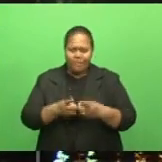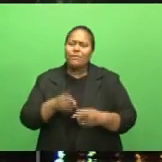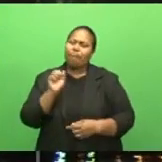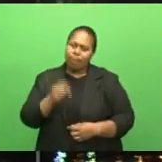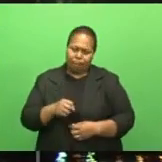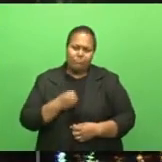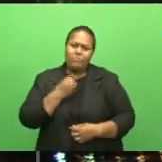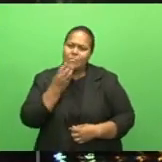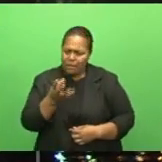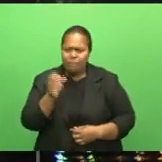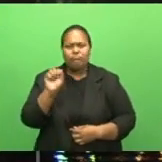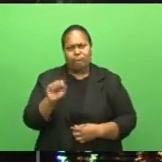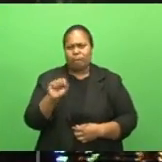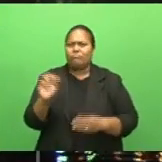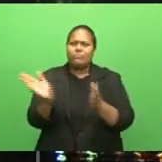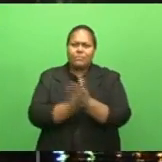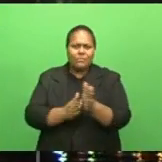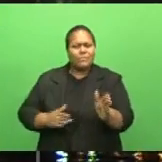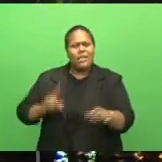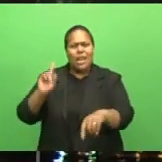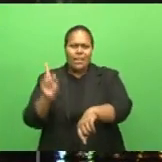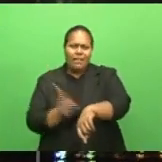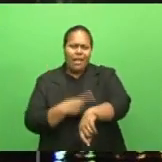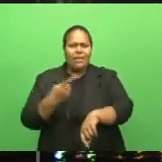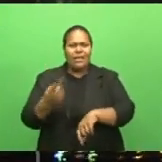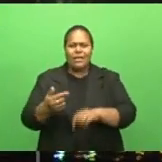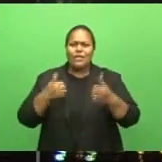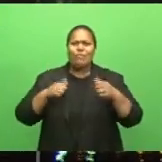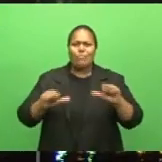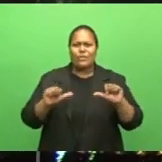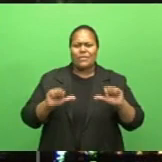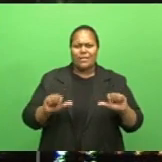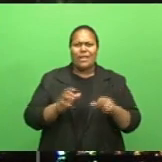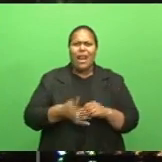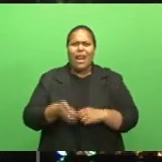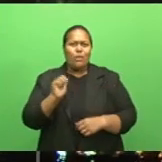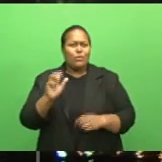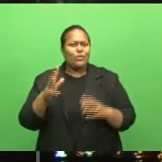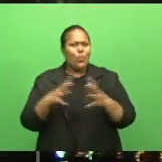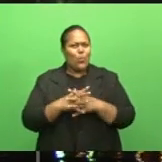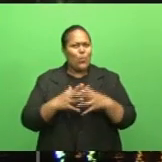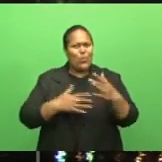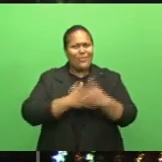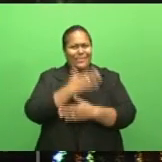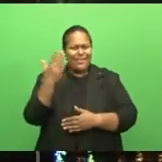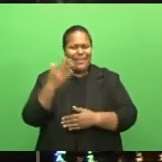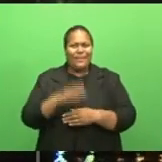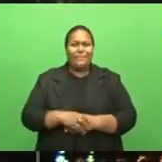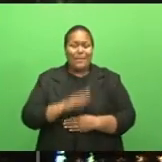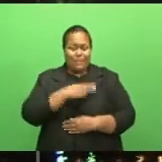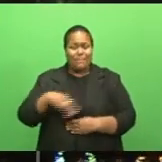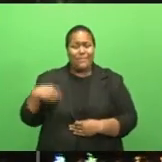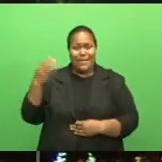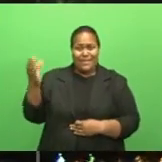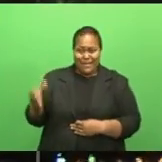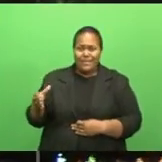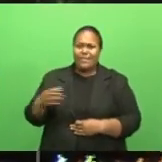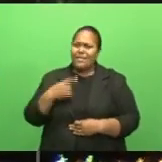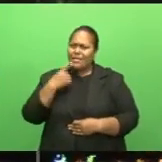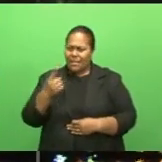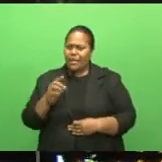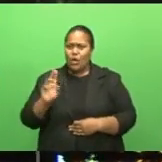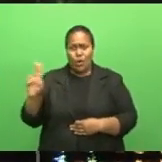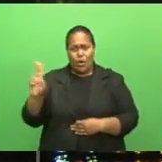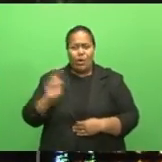a delay in depositing the recipients' allowances on Wednesday. Minister Maraseni Vuniwanga says her ministry is undertaking